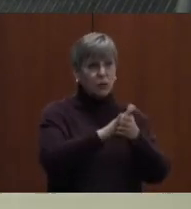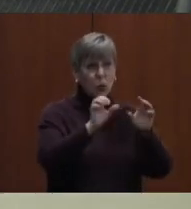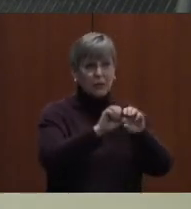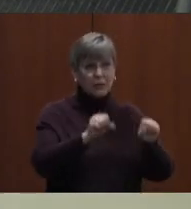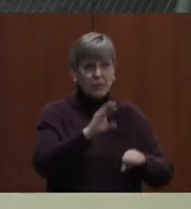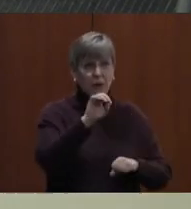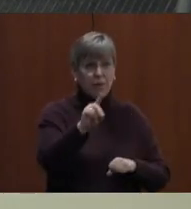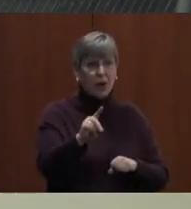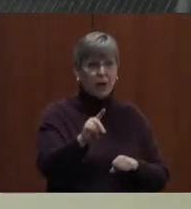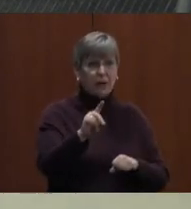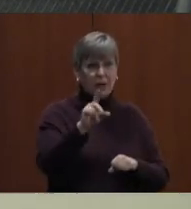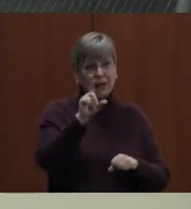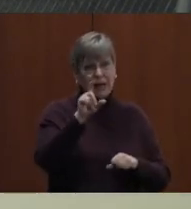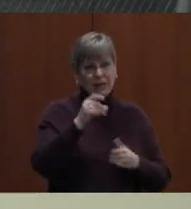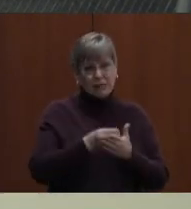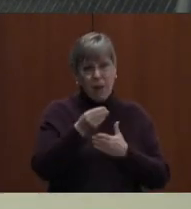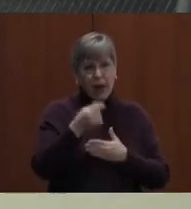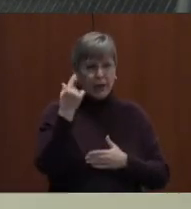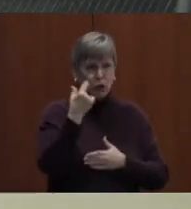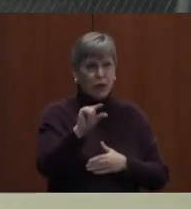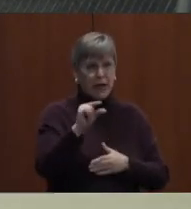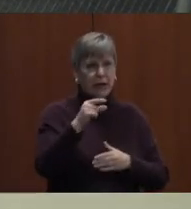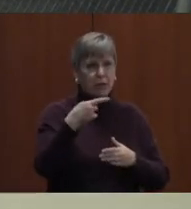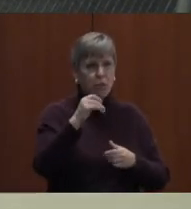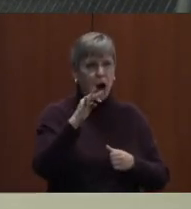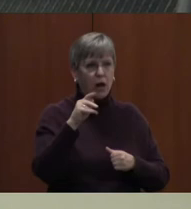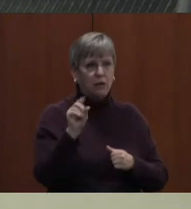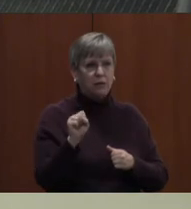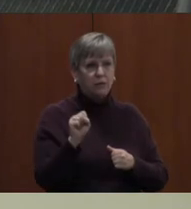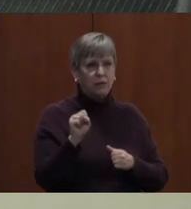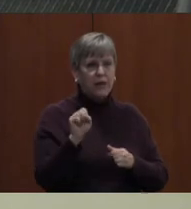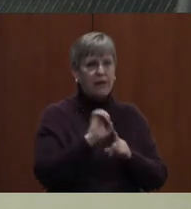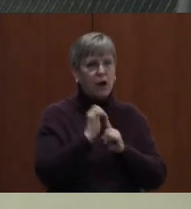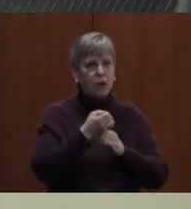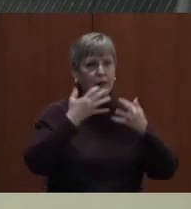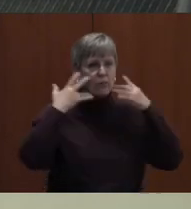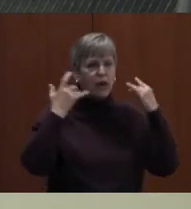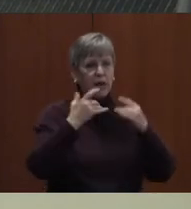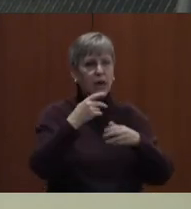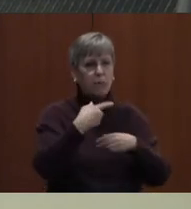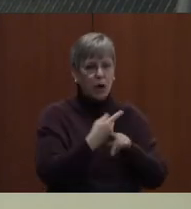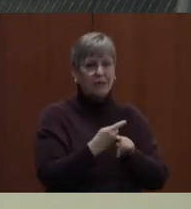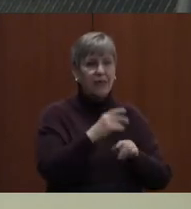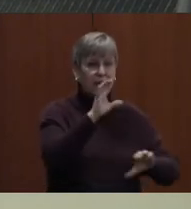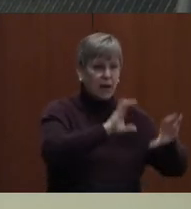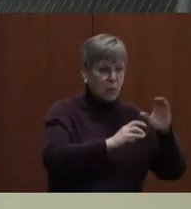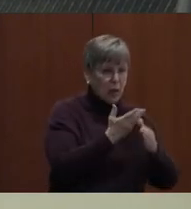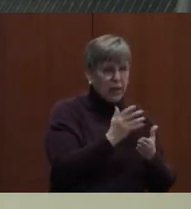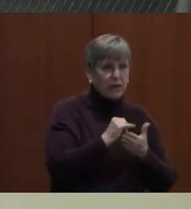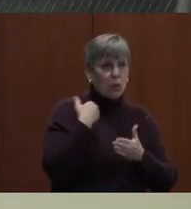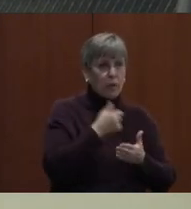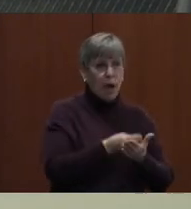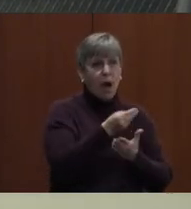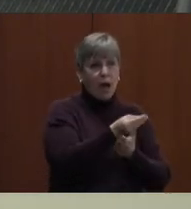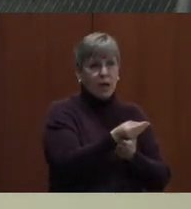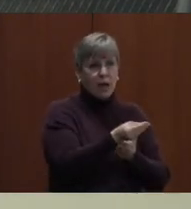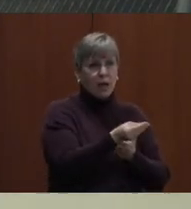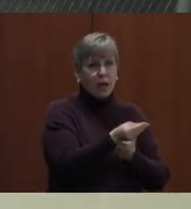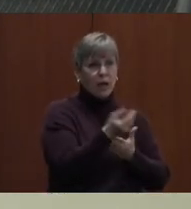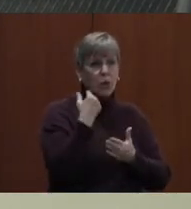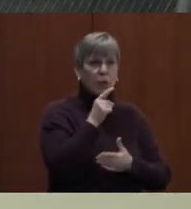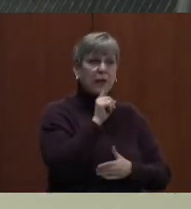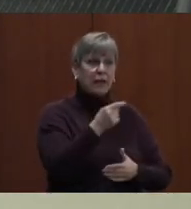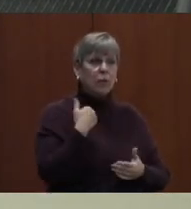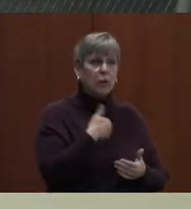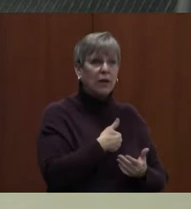Maryland has to buy green products, you know, are, are the, the chemicals and, and things of that nature that we buy, we